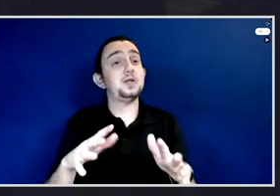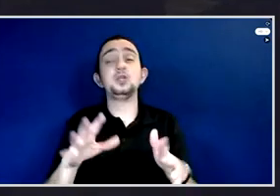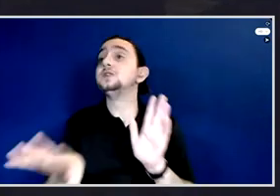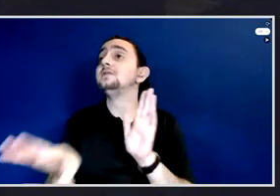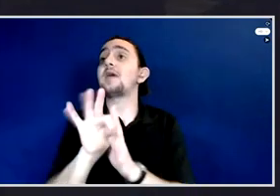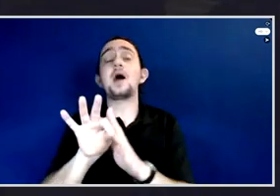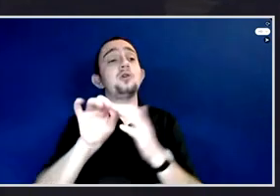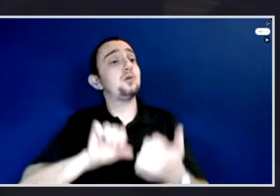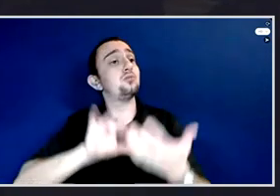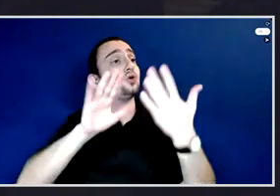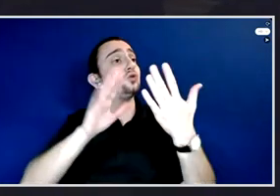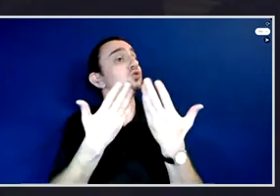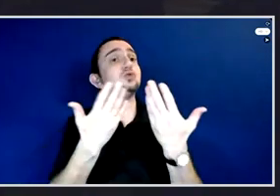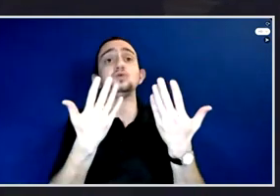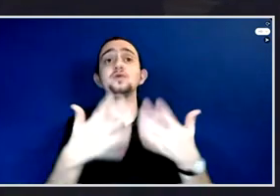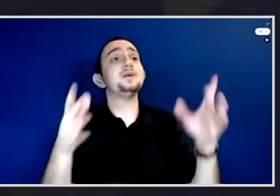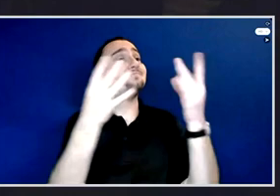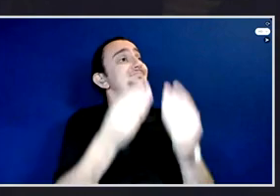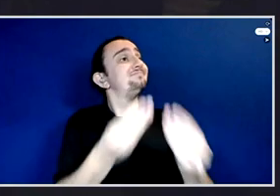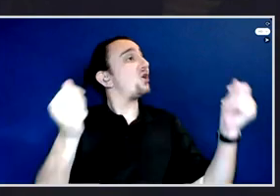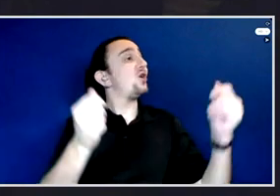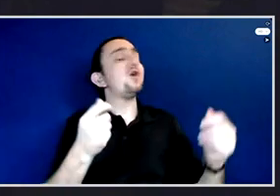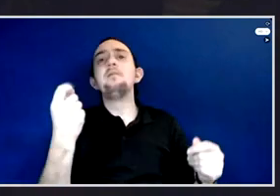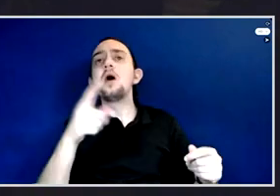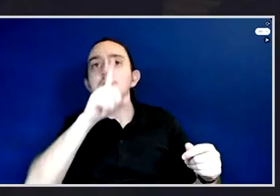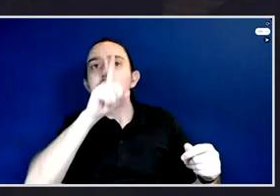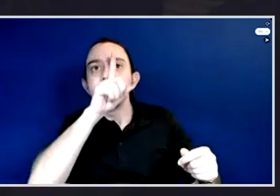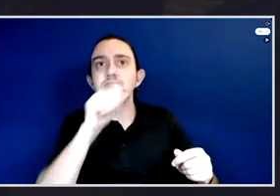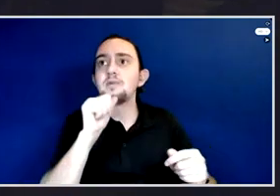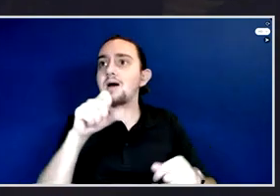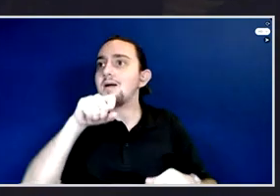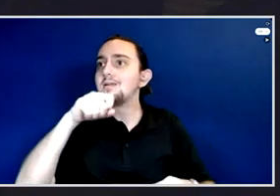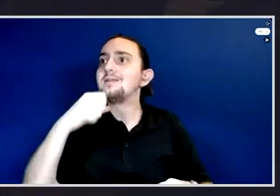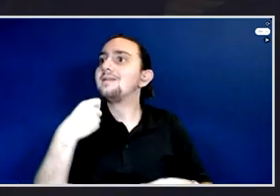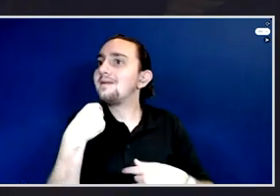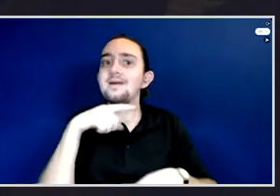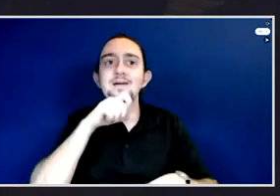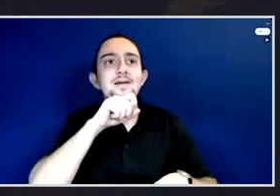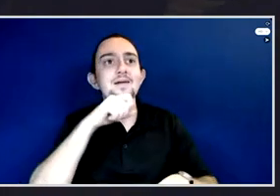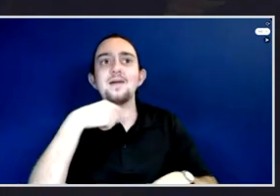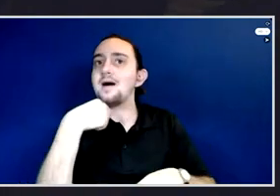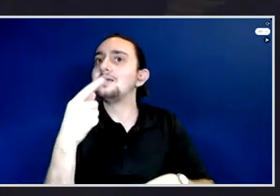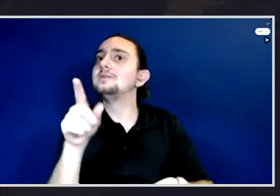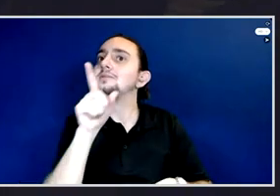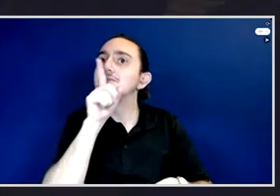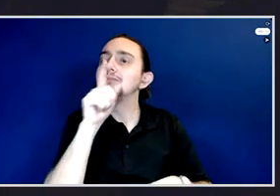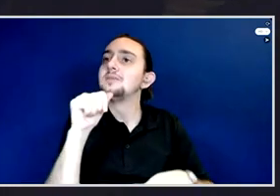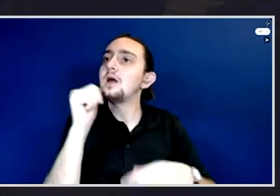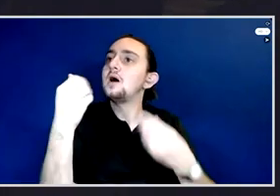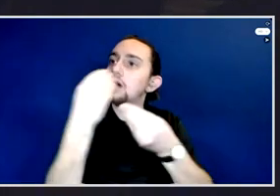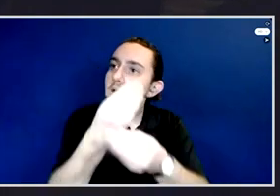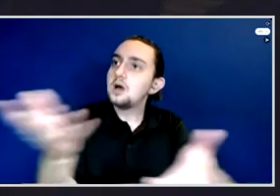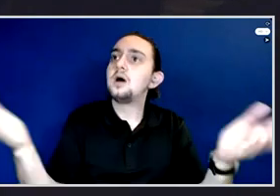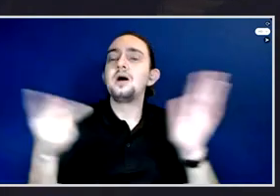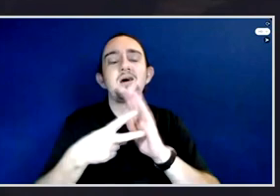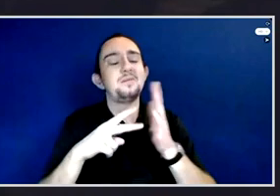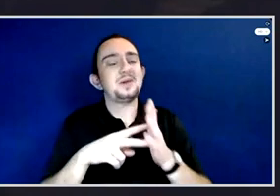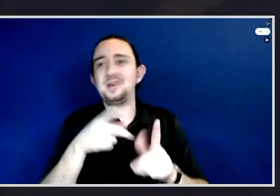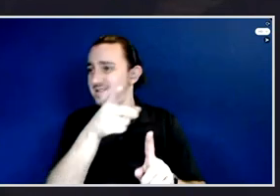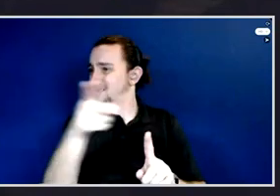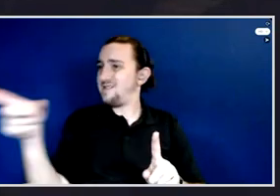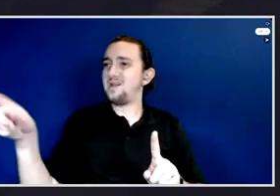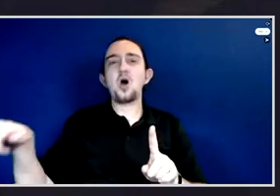then everyone else has to reinvent the wheel. And so one of the power of these kind of gatherings, sharing these stories, is that maybe it will spark